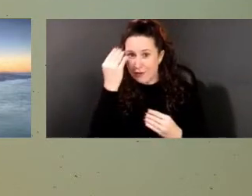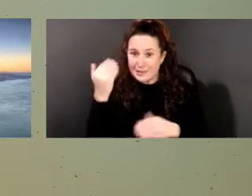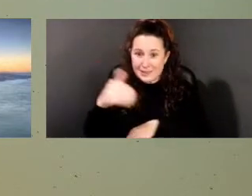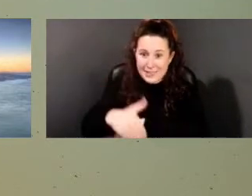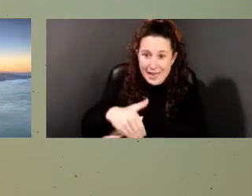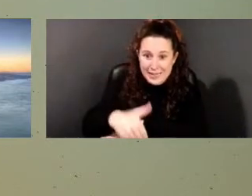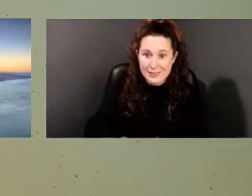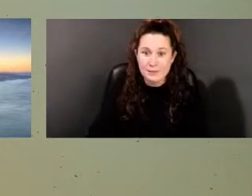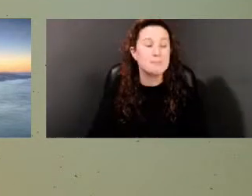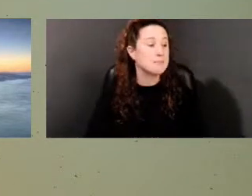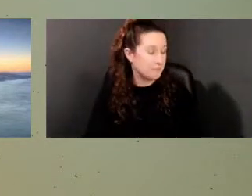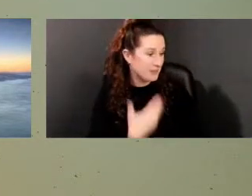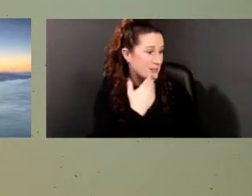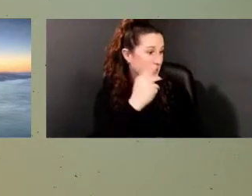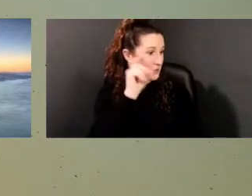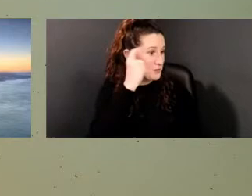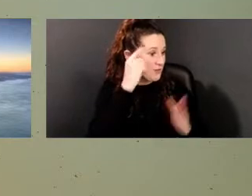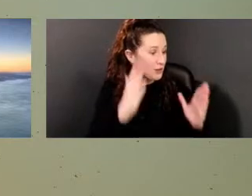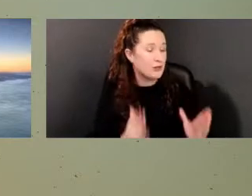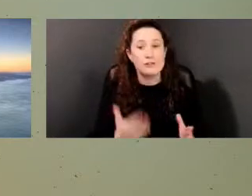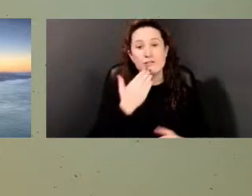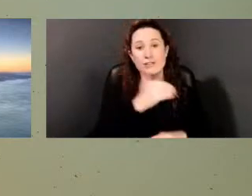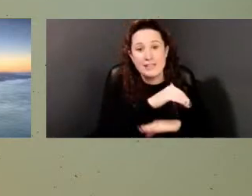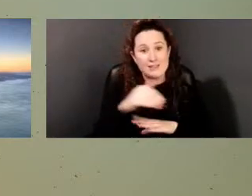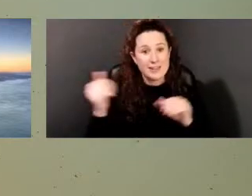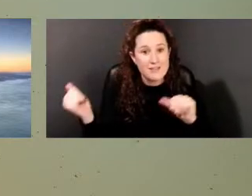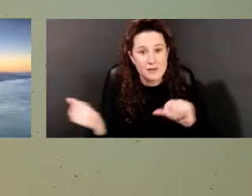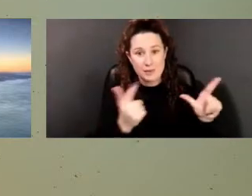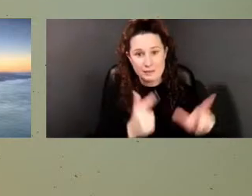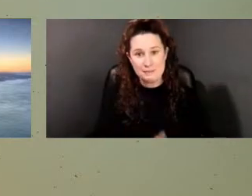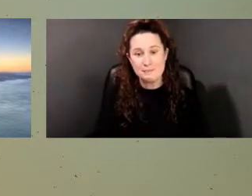Thank you, Governor. Good evening, everyone. Um,